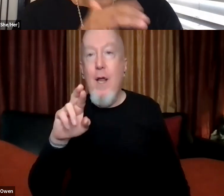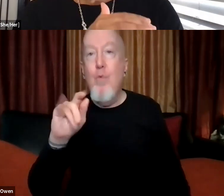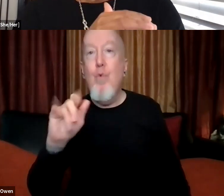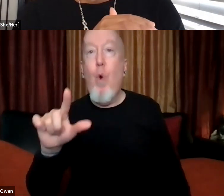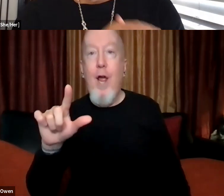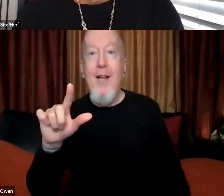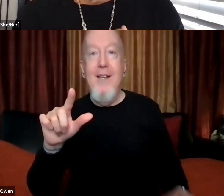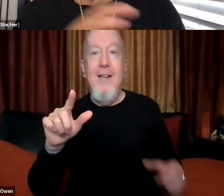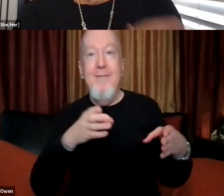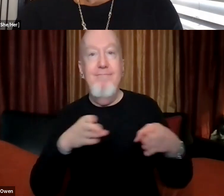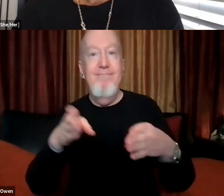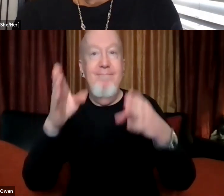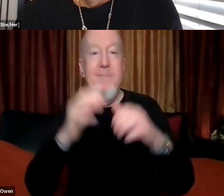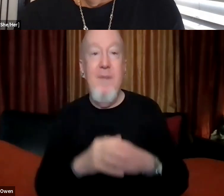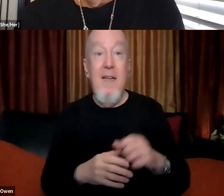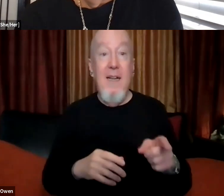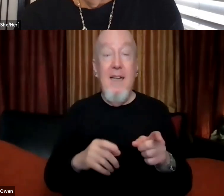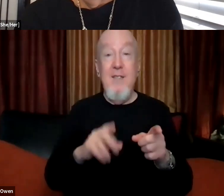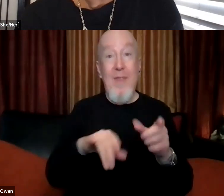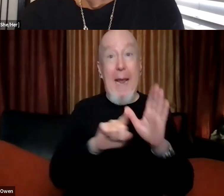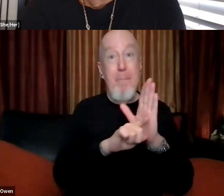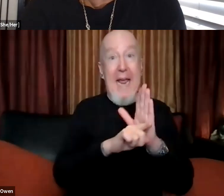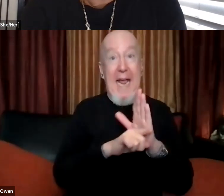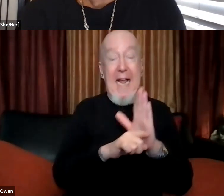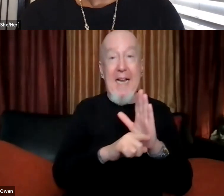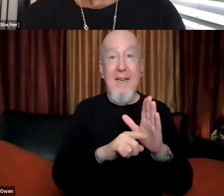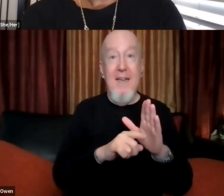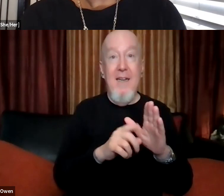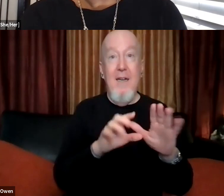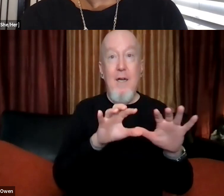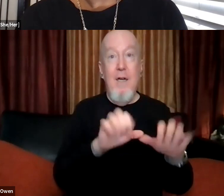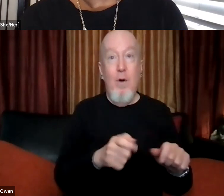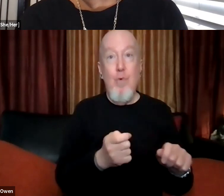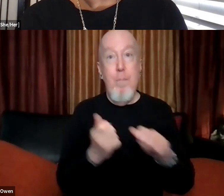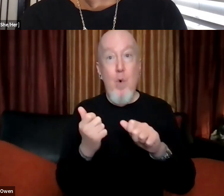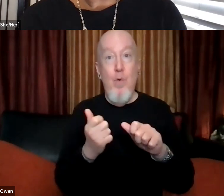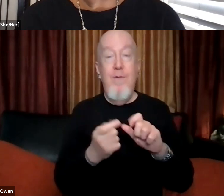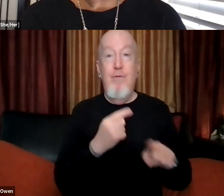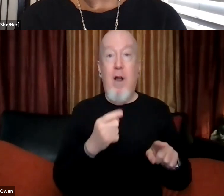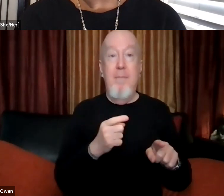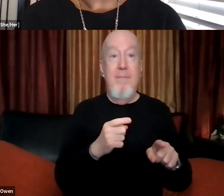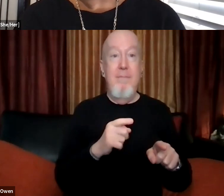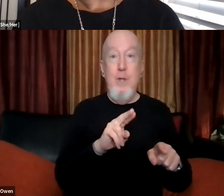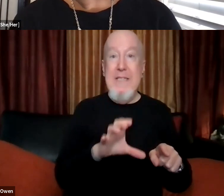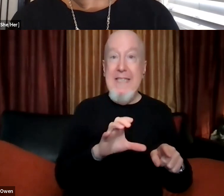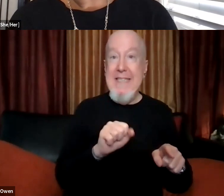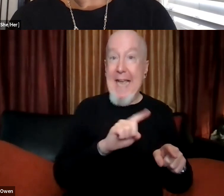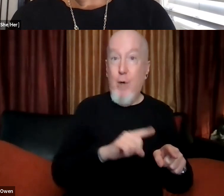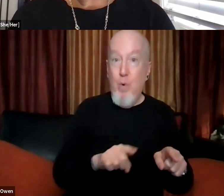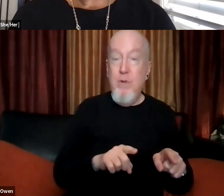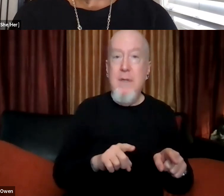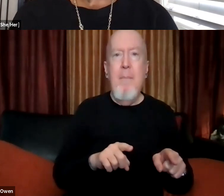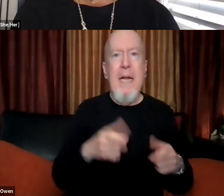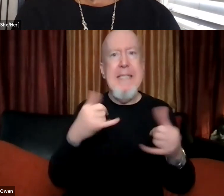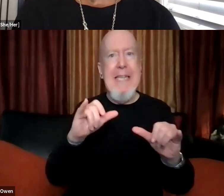And so, um, it was removed from campus, but they, they still exist all over the state and, uh, we have one in downtown Santa